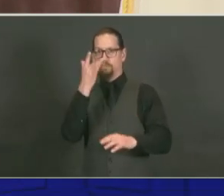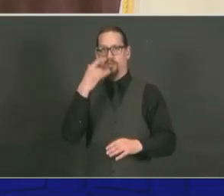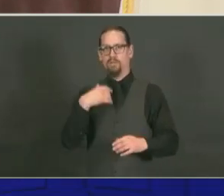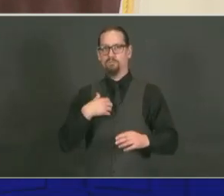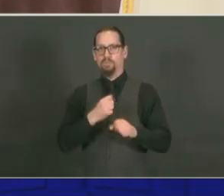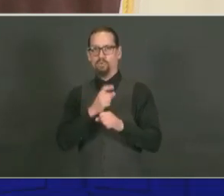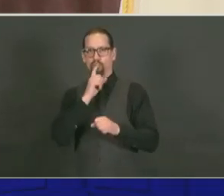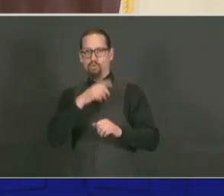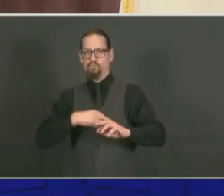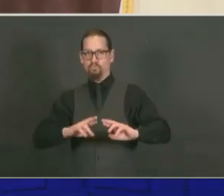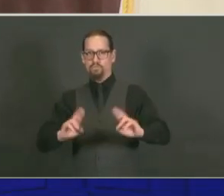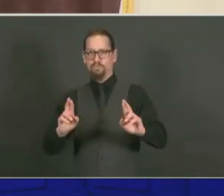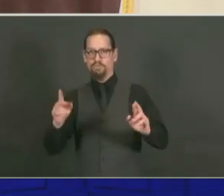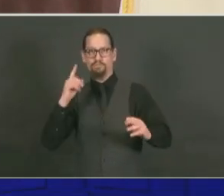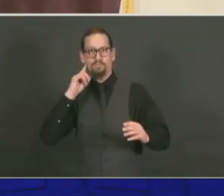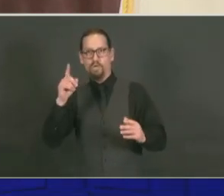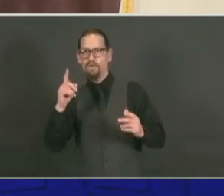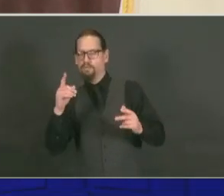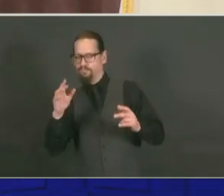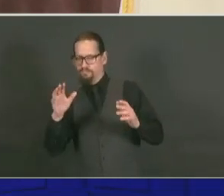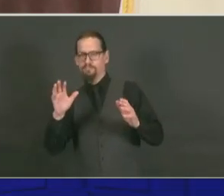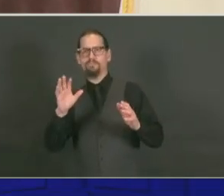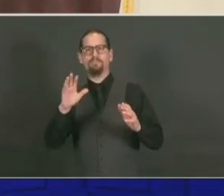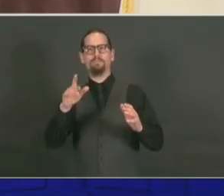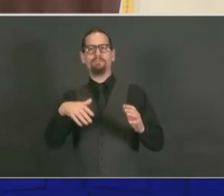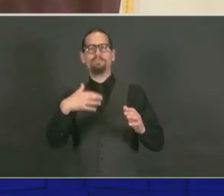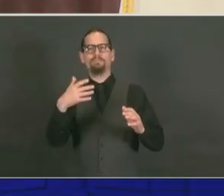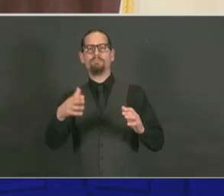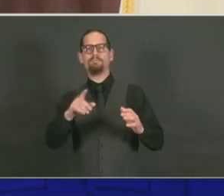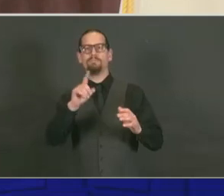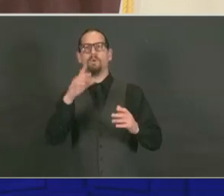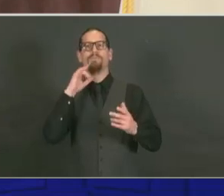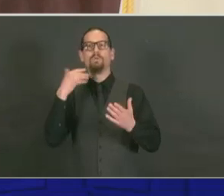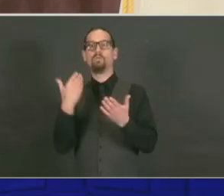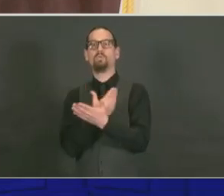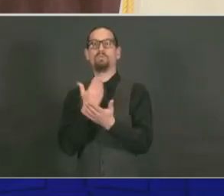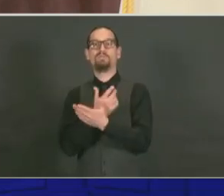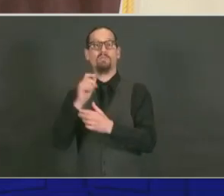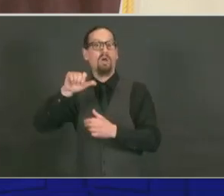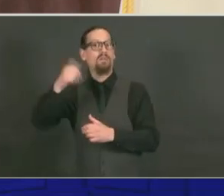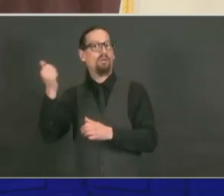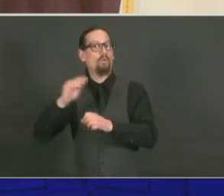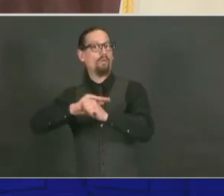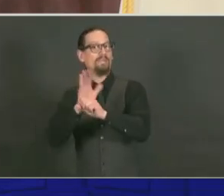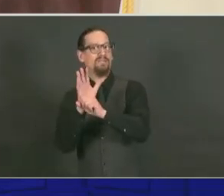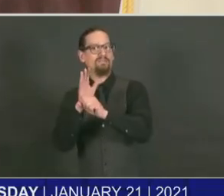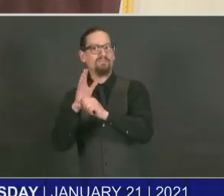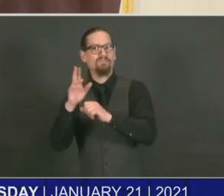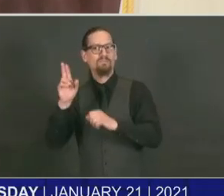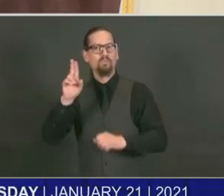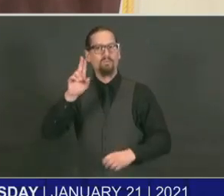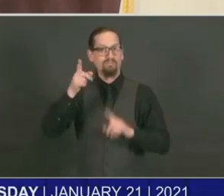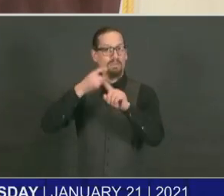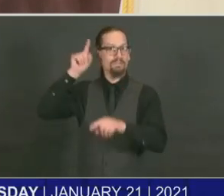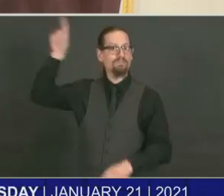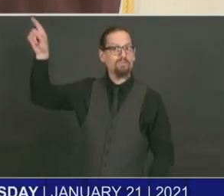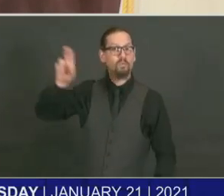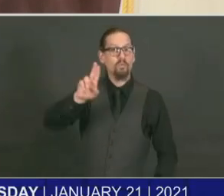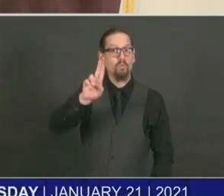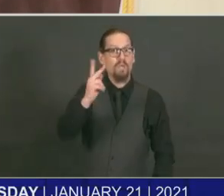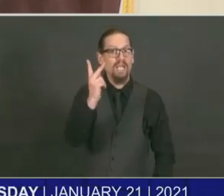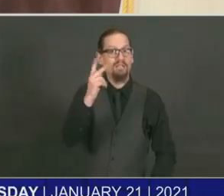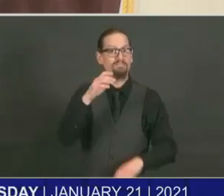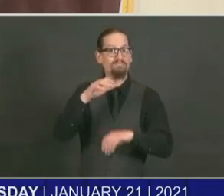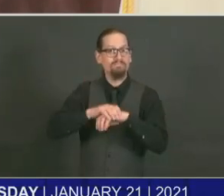novel strain of COVID-19, the UK strain as it's been referred to publicly.